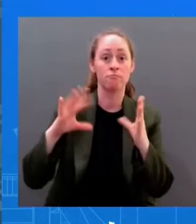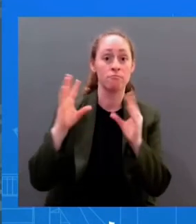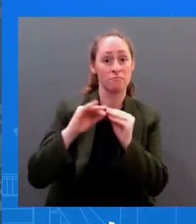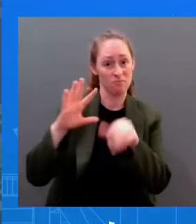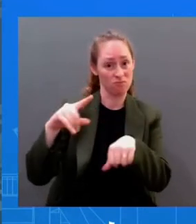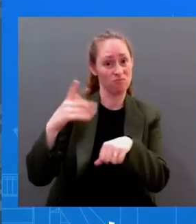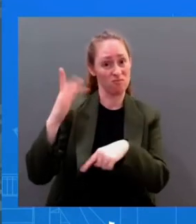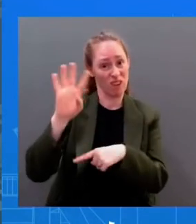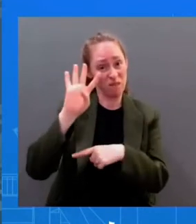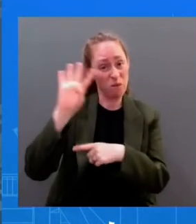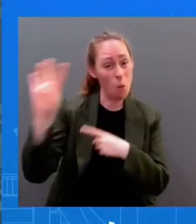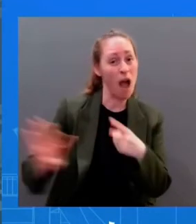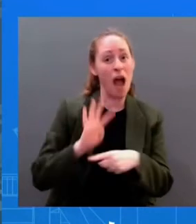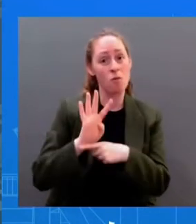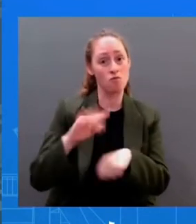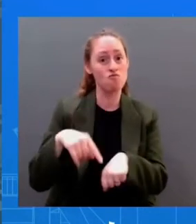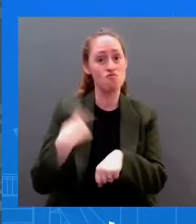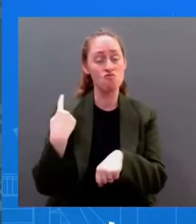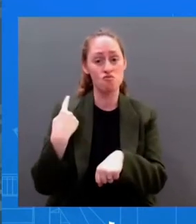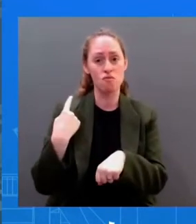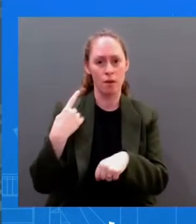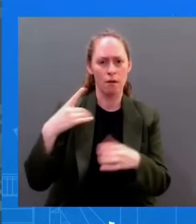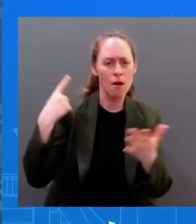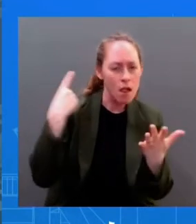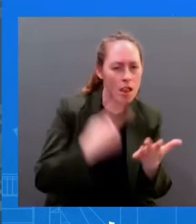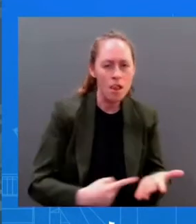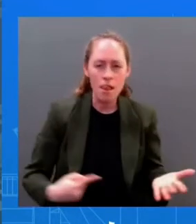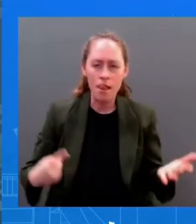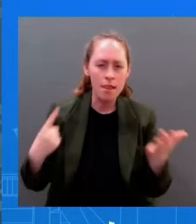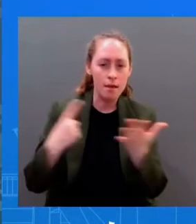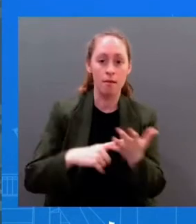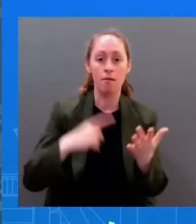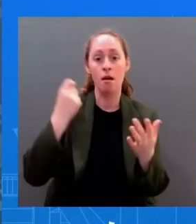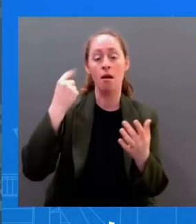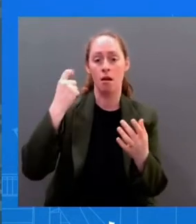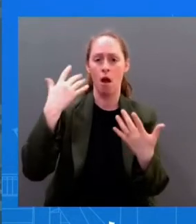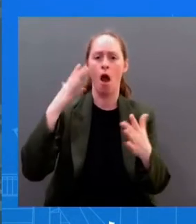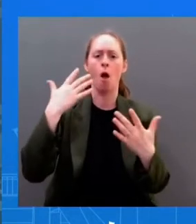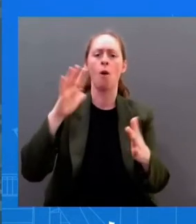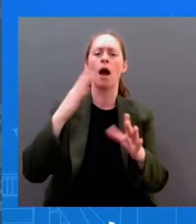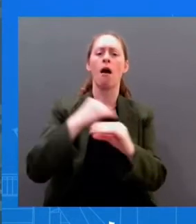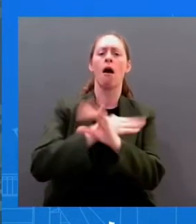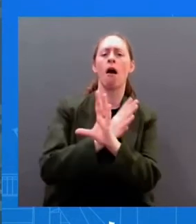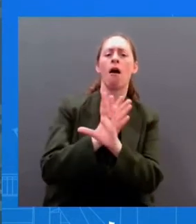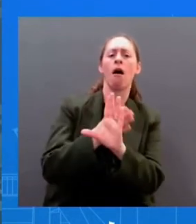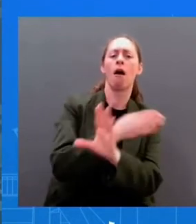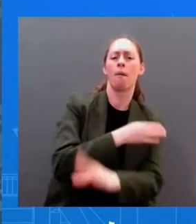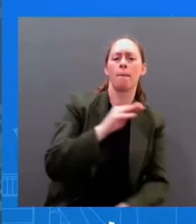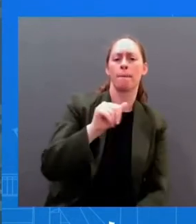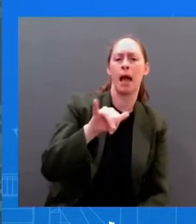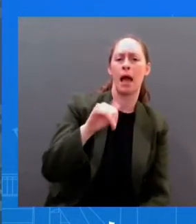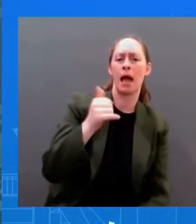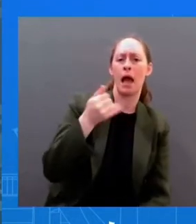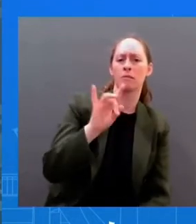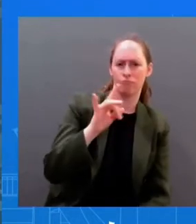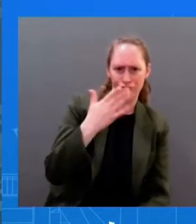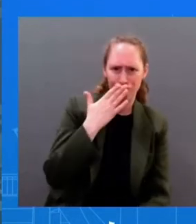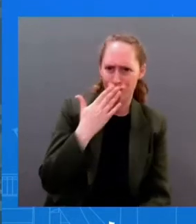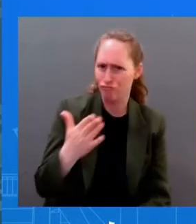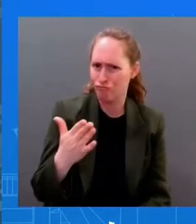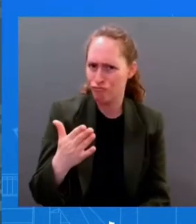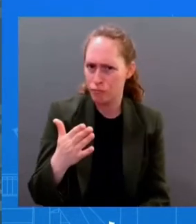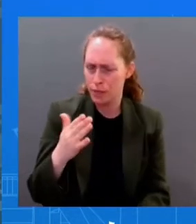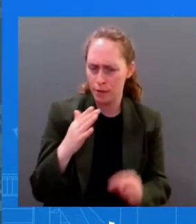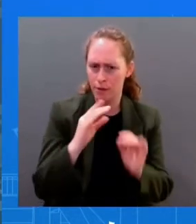May 18th phone call, included candid, substantive, and productive discussion of a number of regional and global security issues,